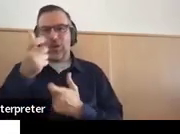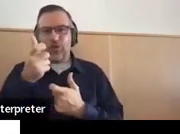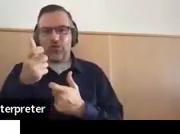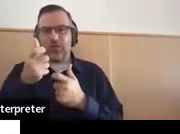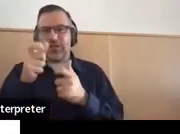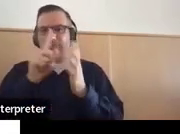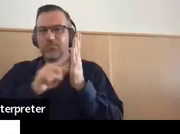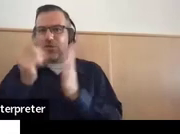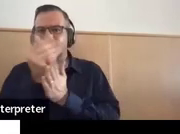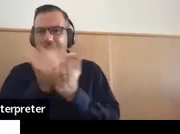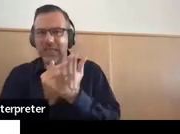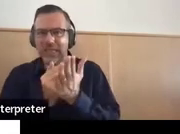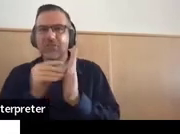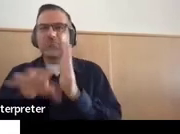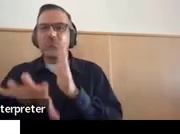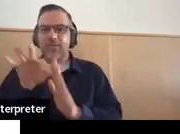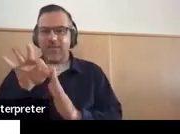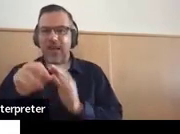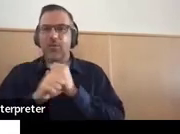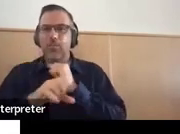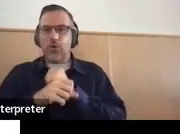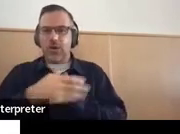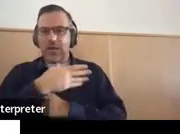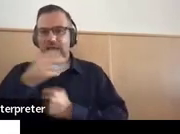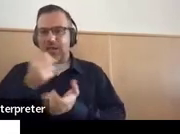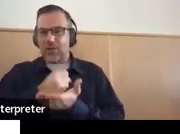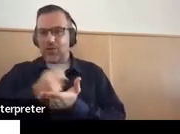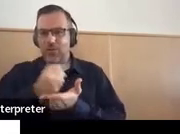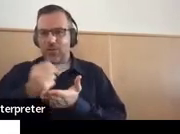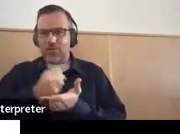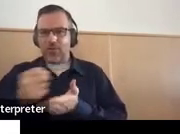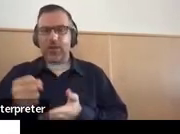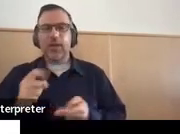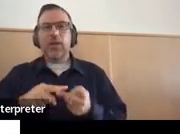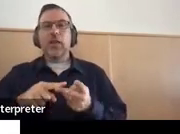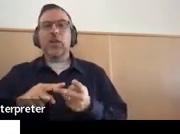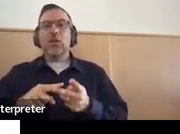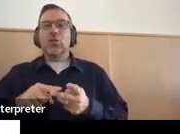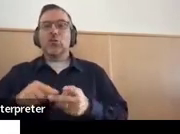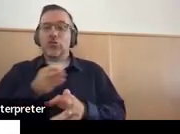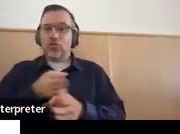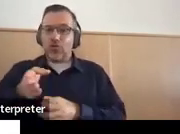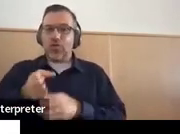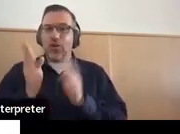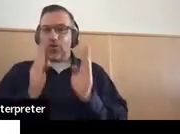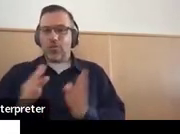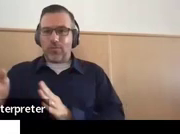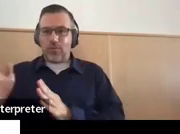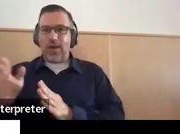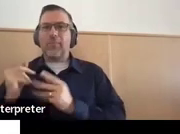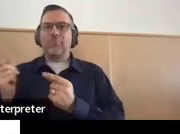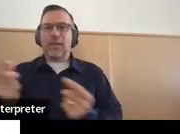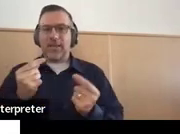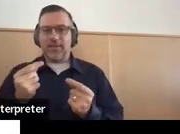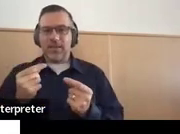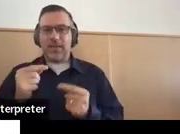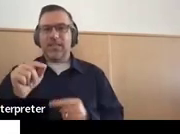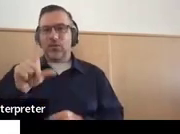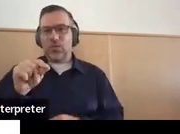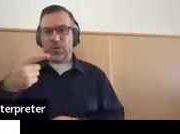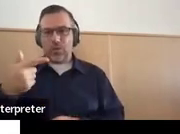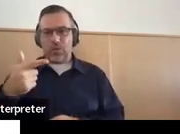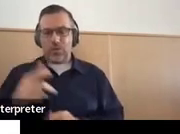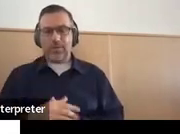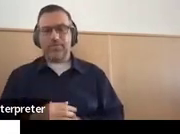carpentry in 2020. He participated in career prep activities through the advisor advisory program in 2021.